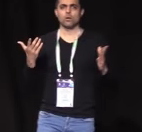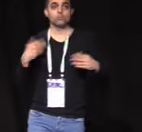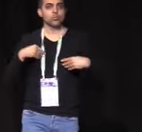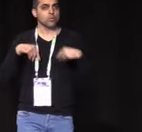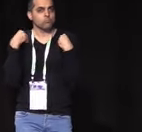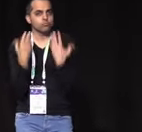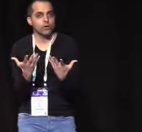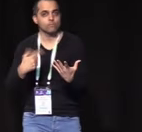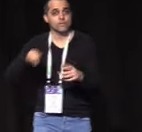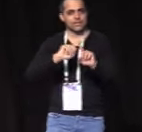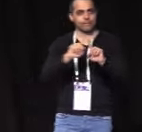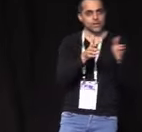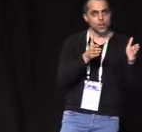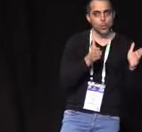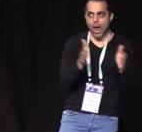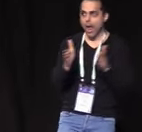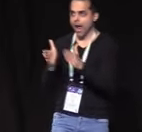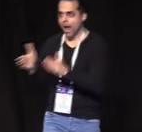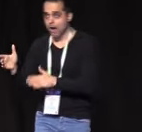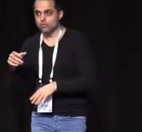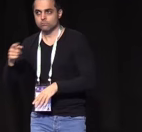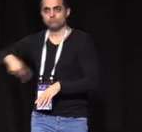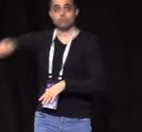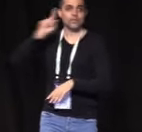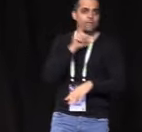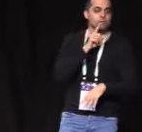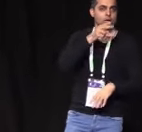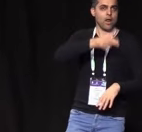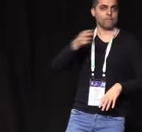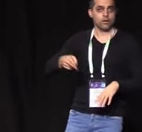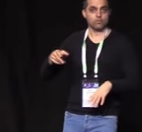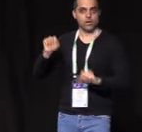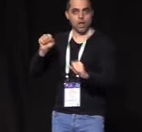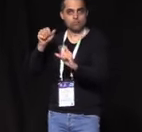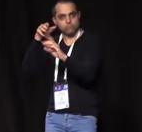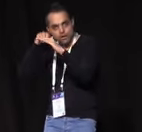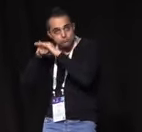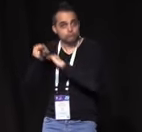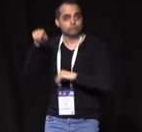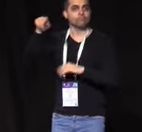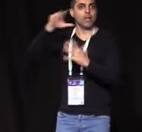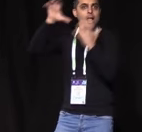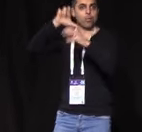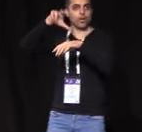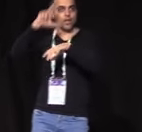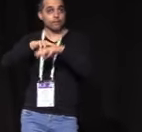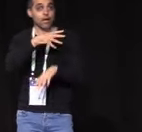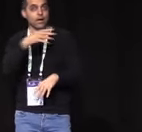mission, which is to create pathways for deaf and hard of hearing people people into cloud native and open source.